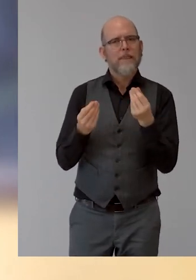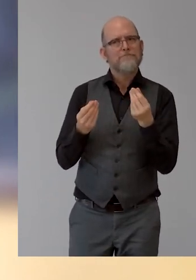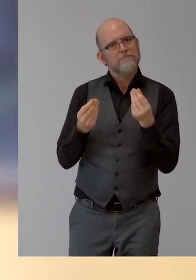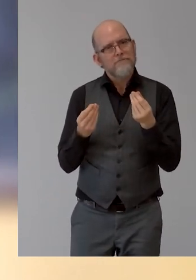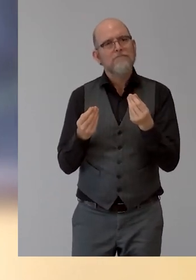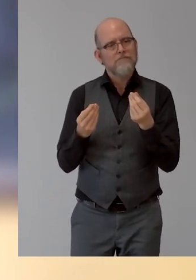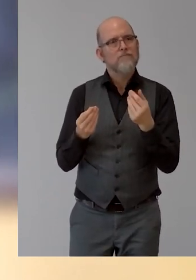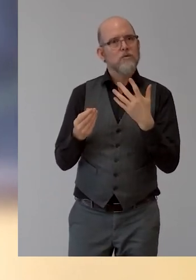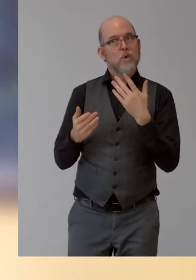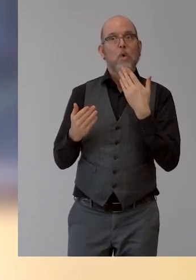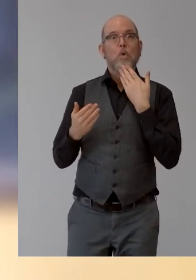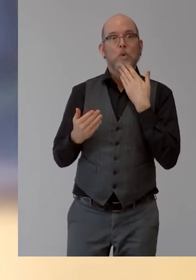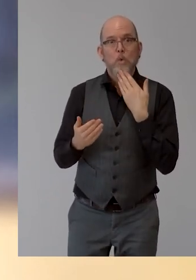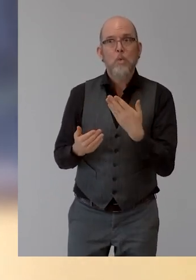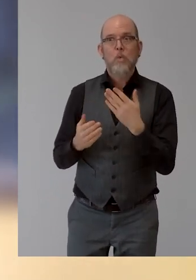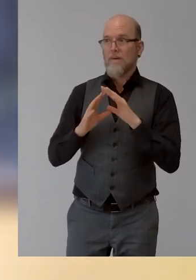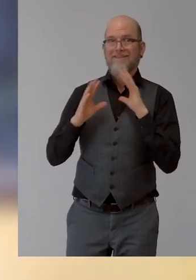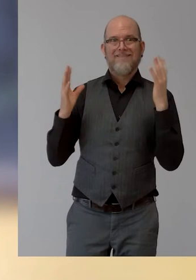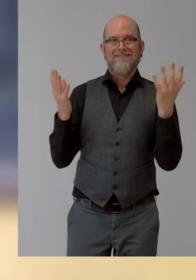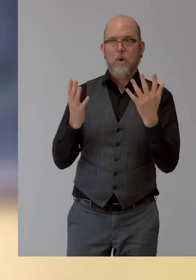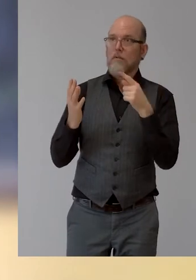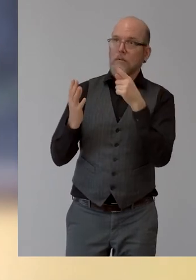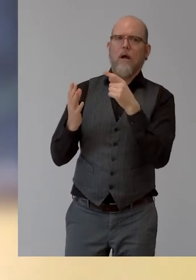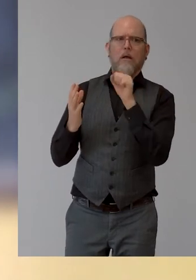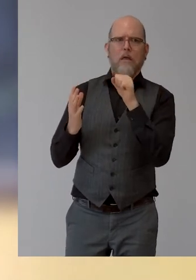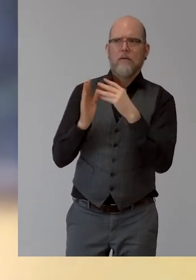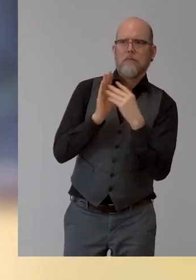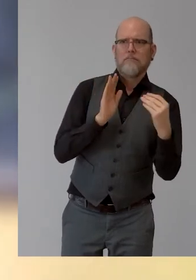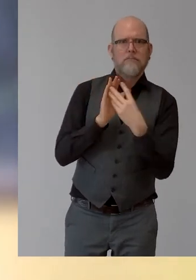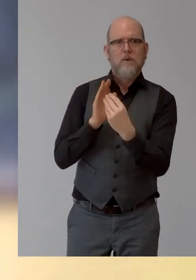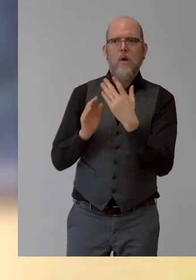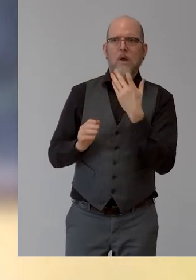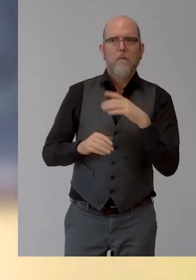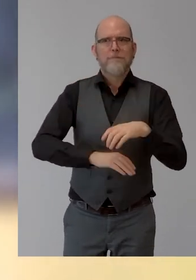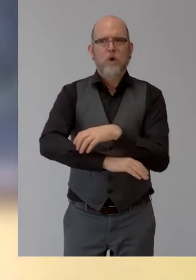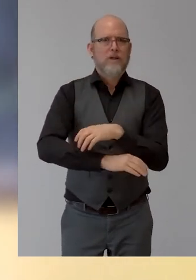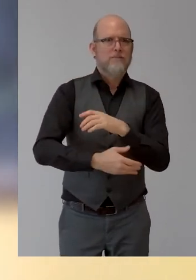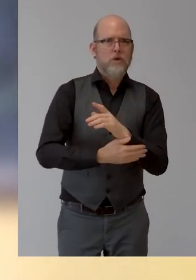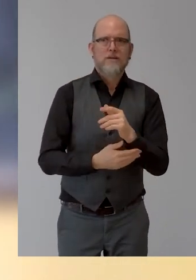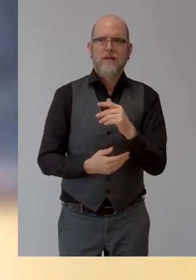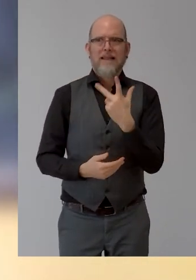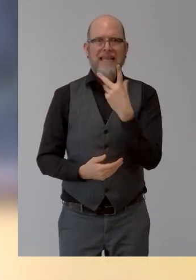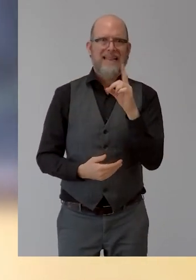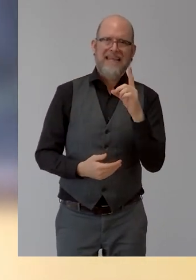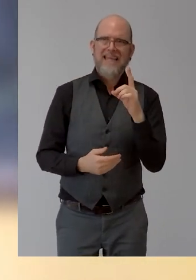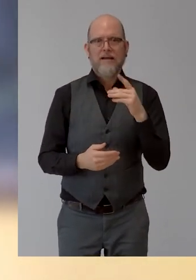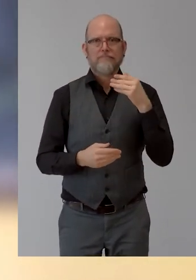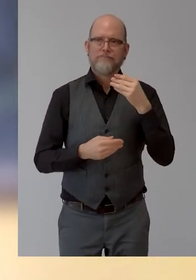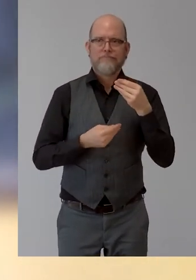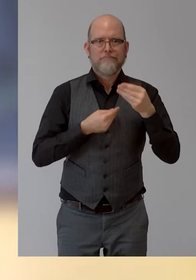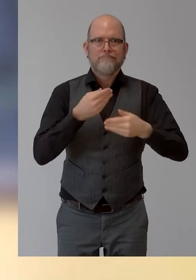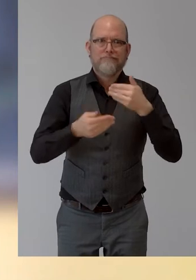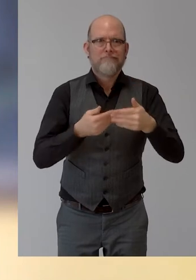most of our work, but we did try our hand at 3D printing, what we use is high density polyethylene pipes.